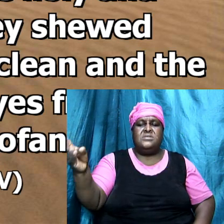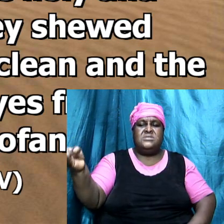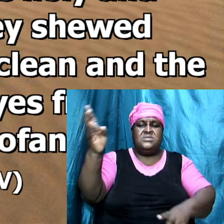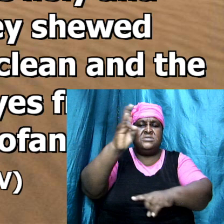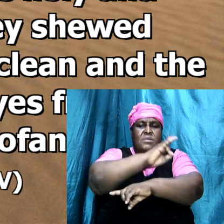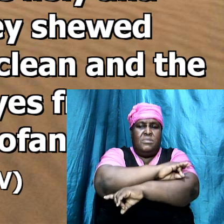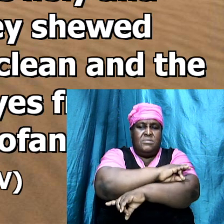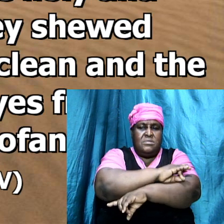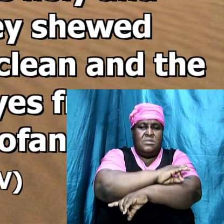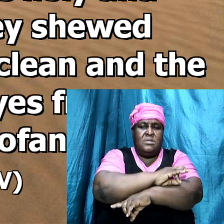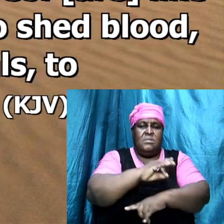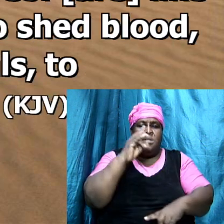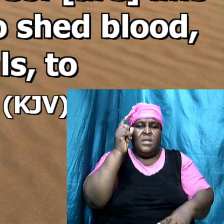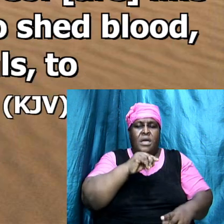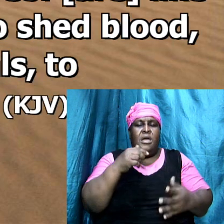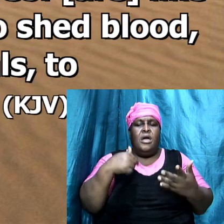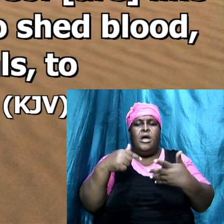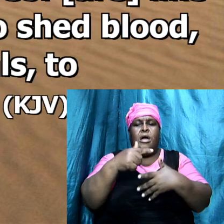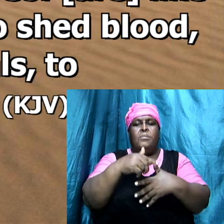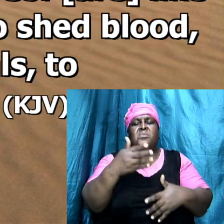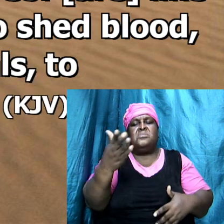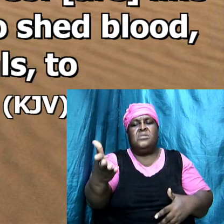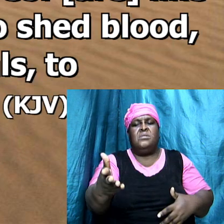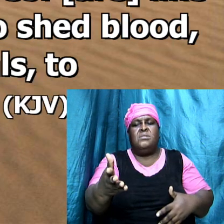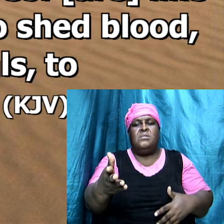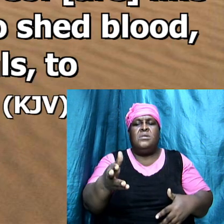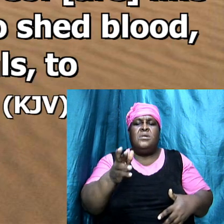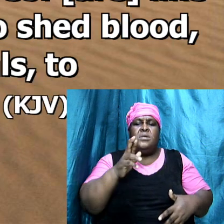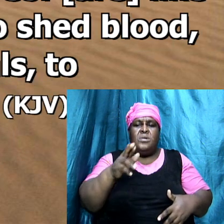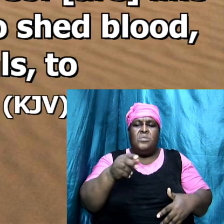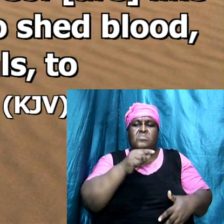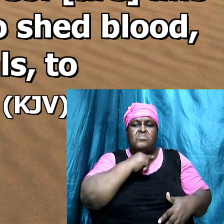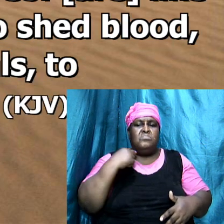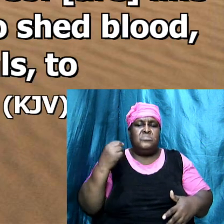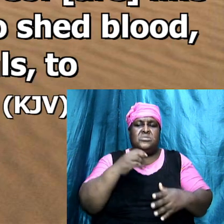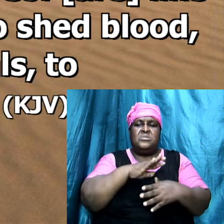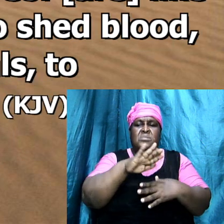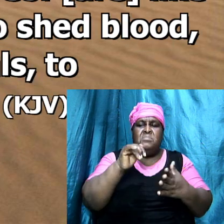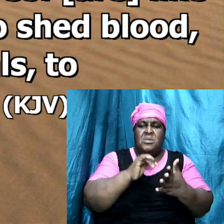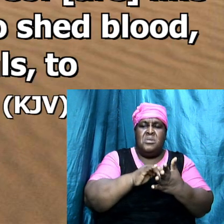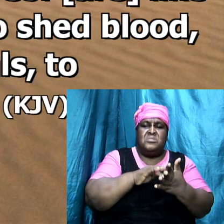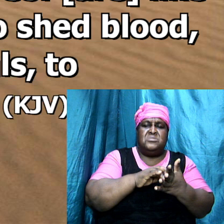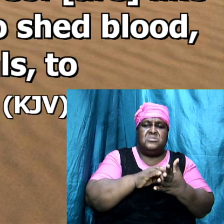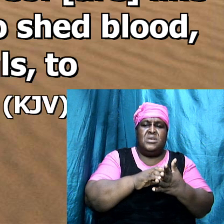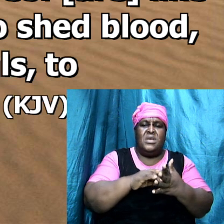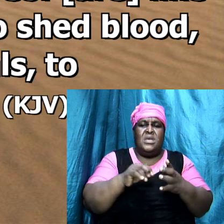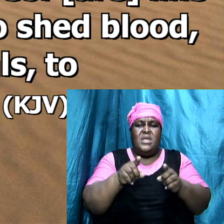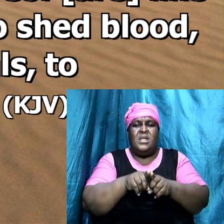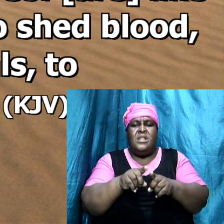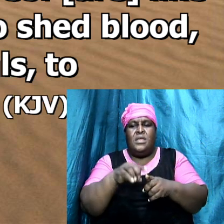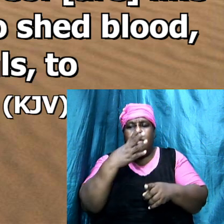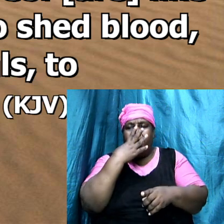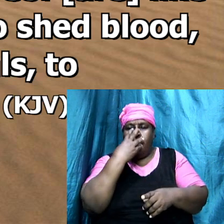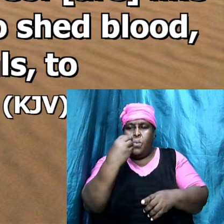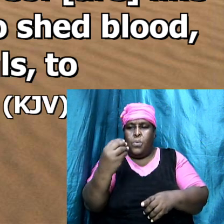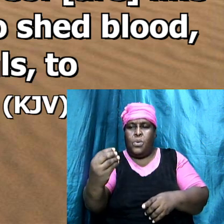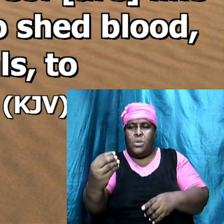among them her princes in the midst thereof are like wolves